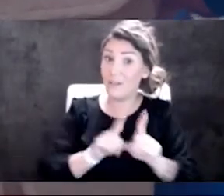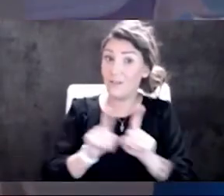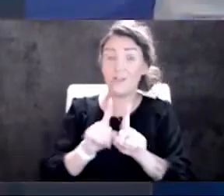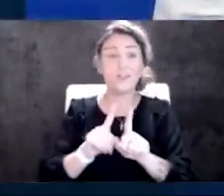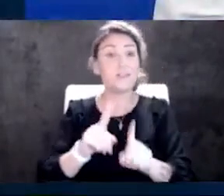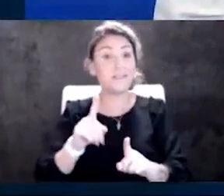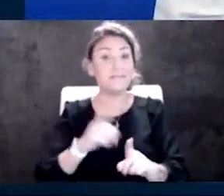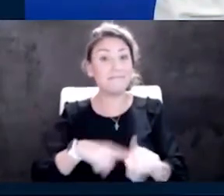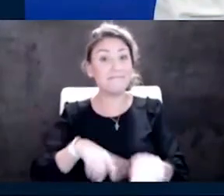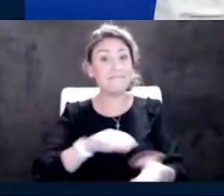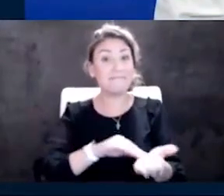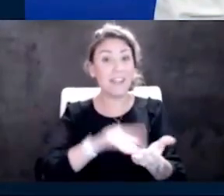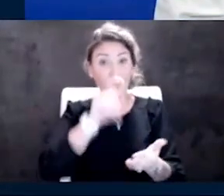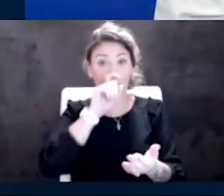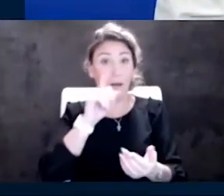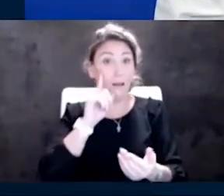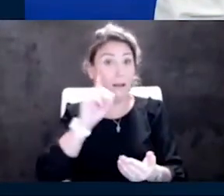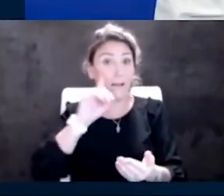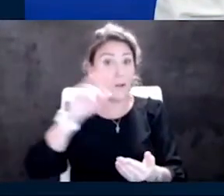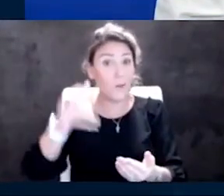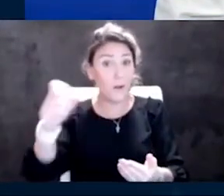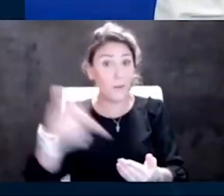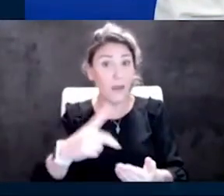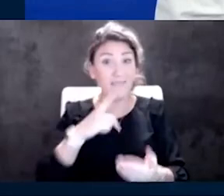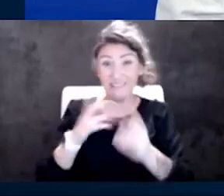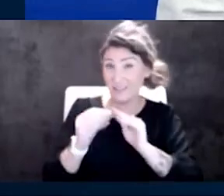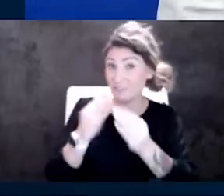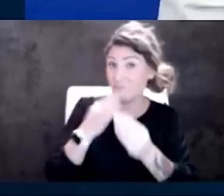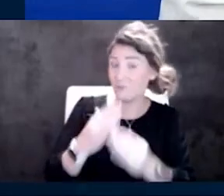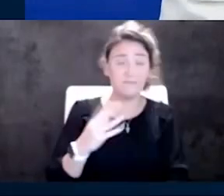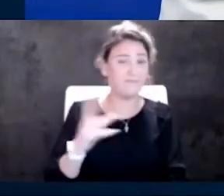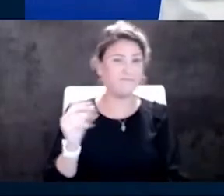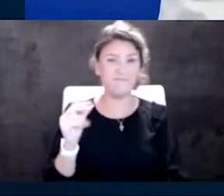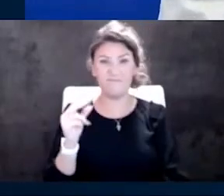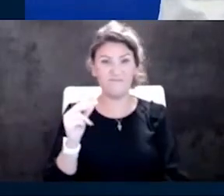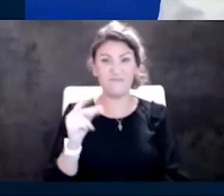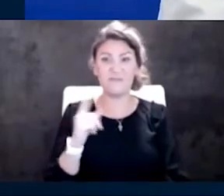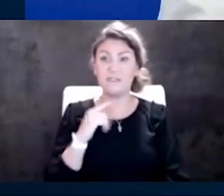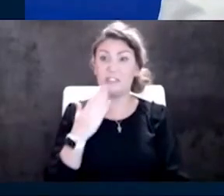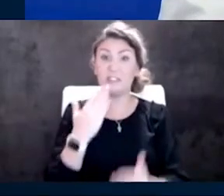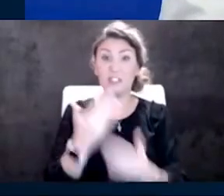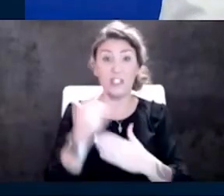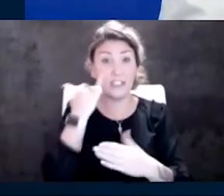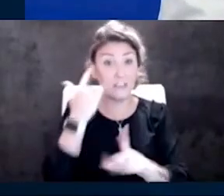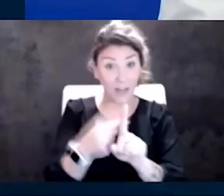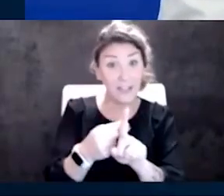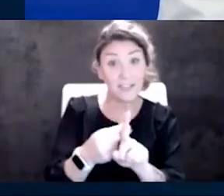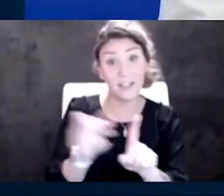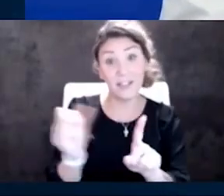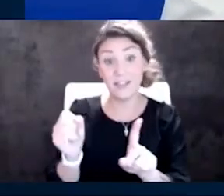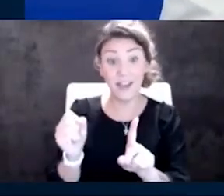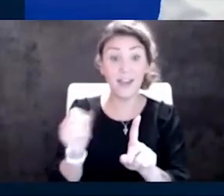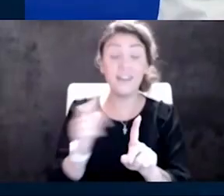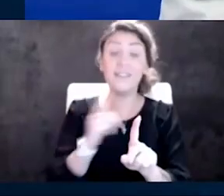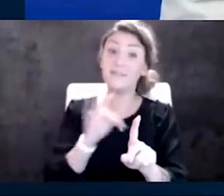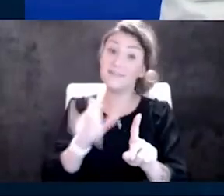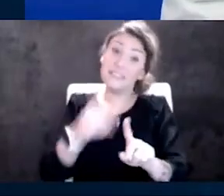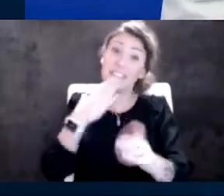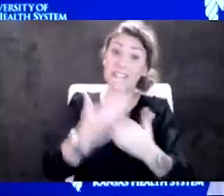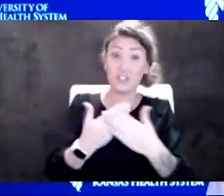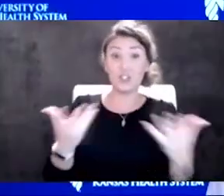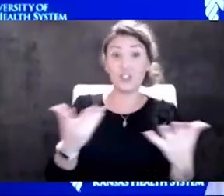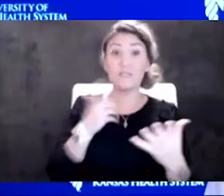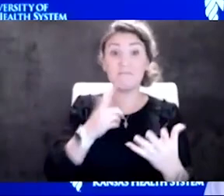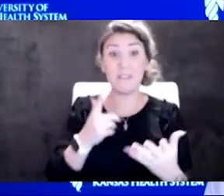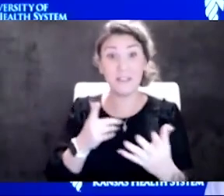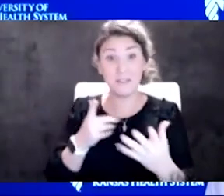Numbers are not as good, Hawk. No. The numbers are good if you're vaccinated. Yes, they are. That part's really big. Let's hit that. Yeah.